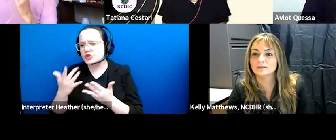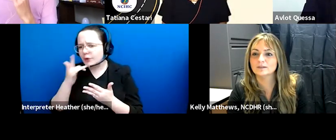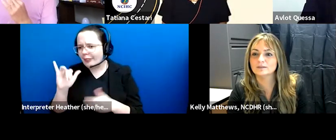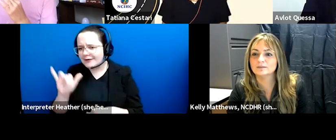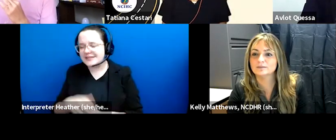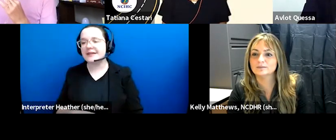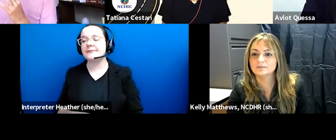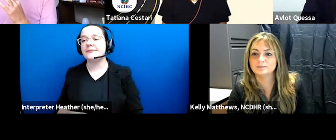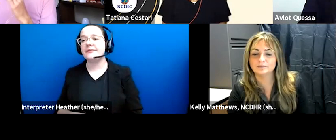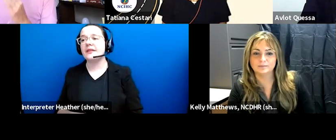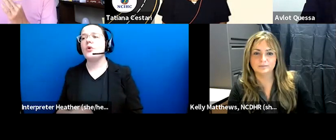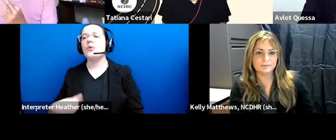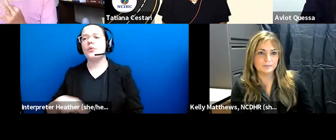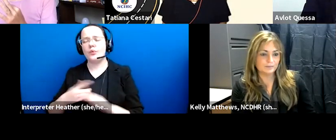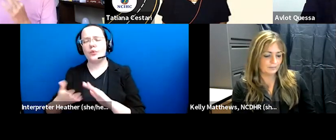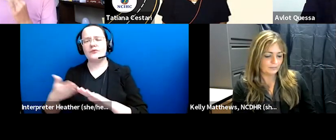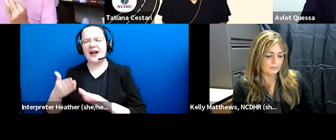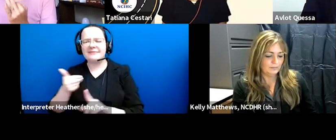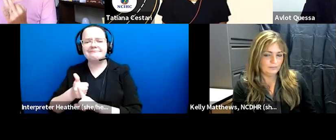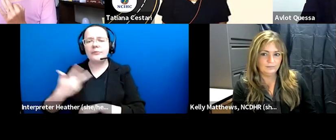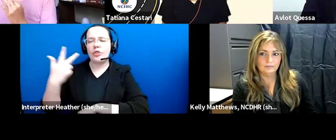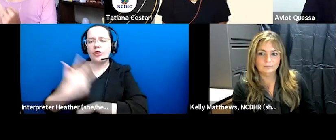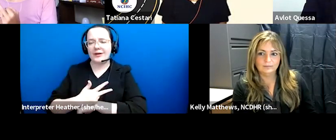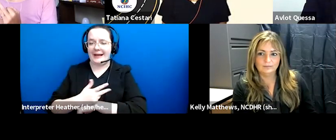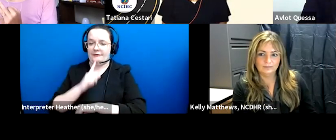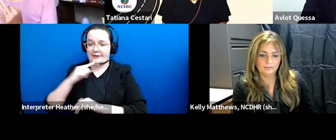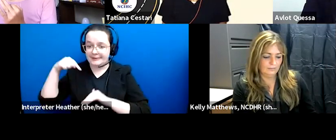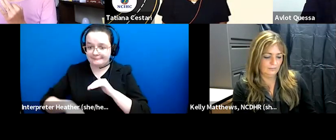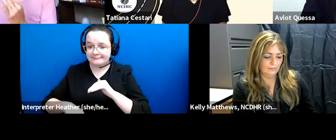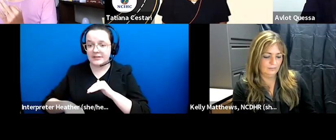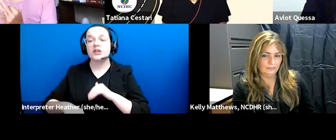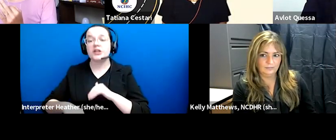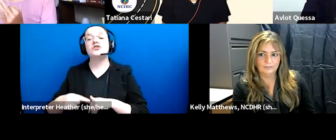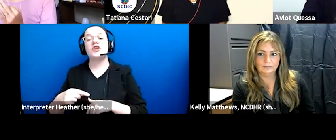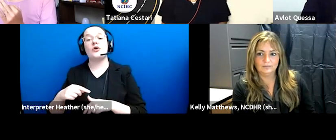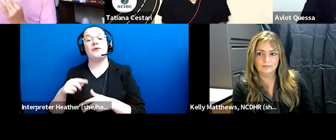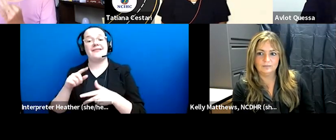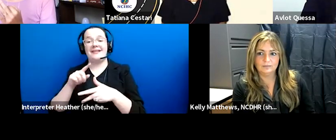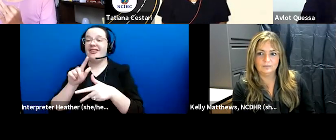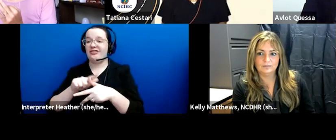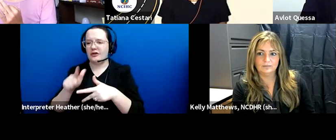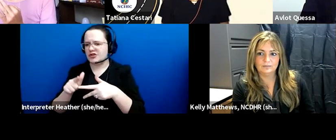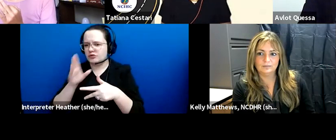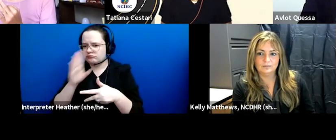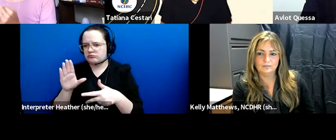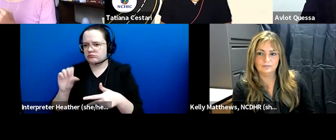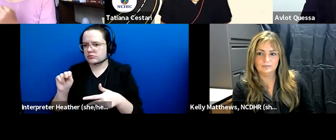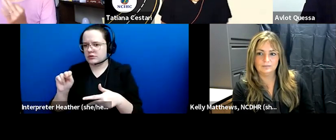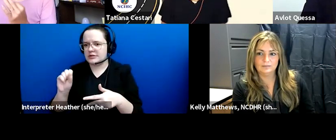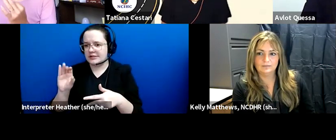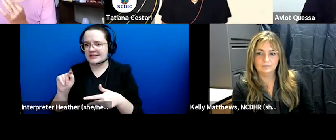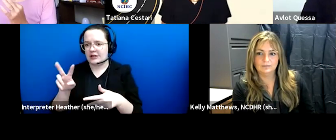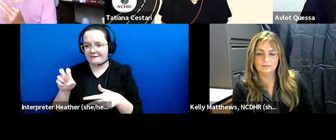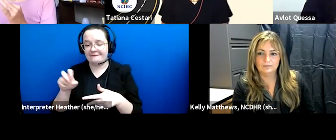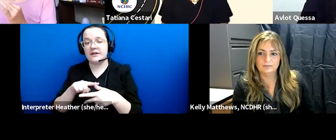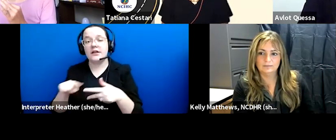we've run this as a three-day intensive the first two days are consecutive rounds with um which in